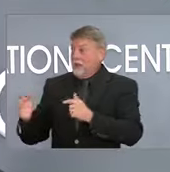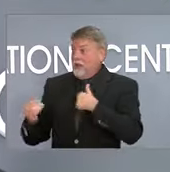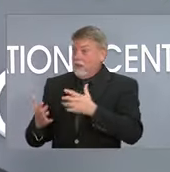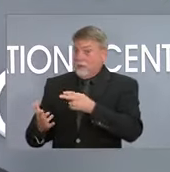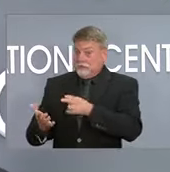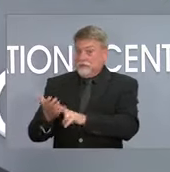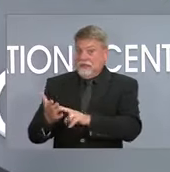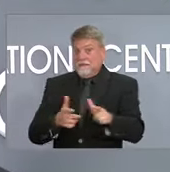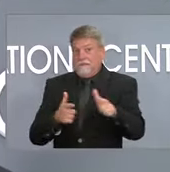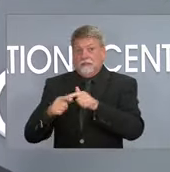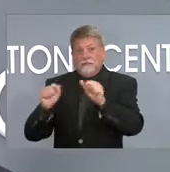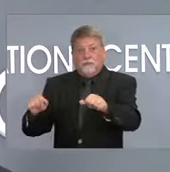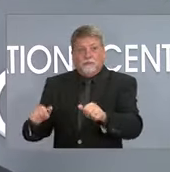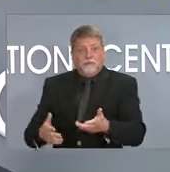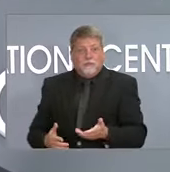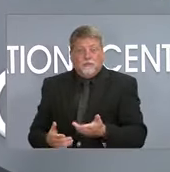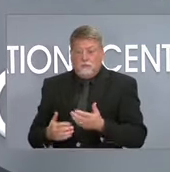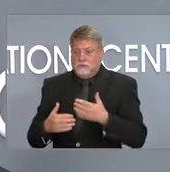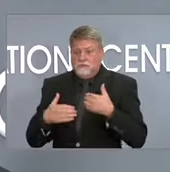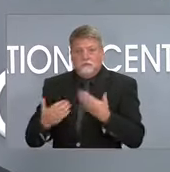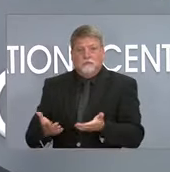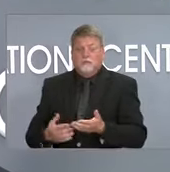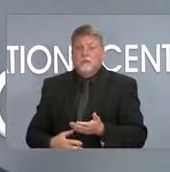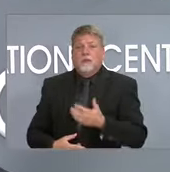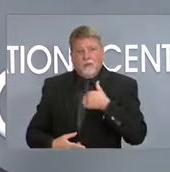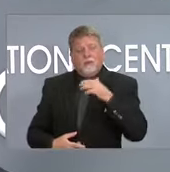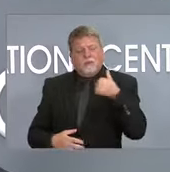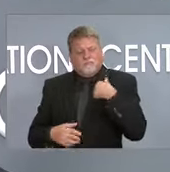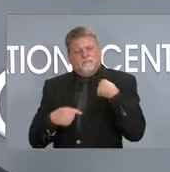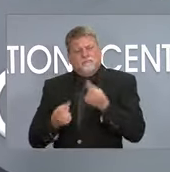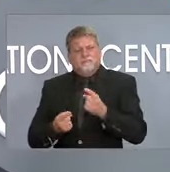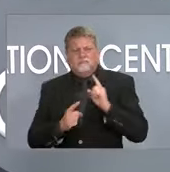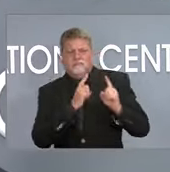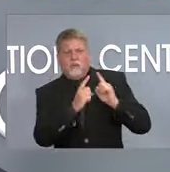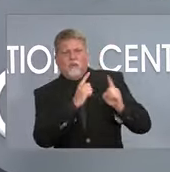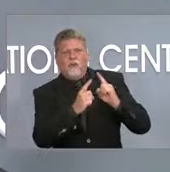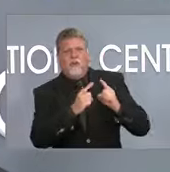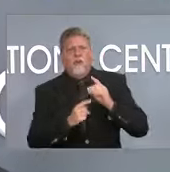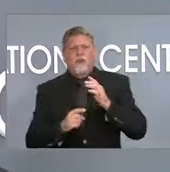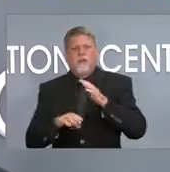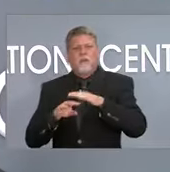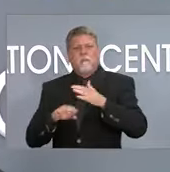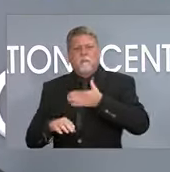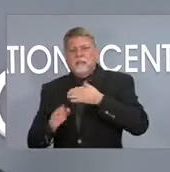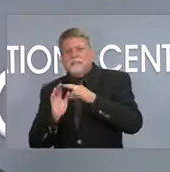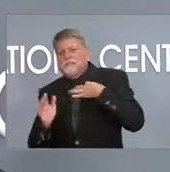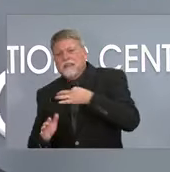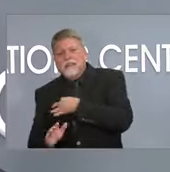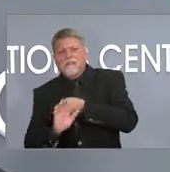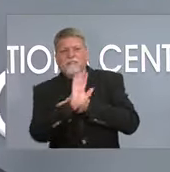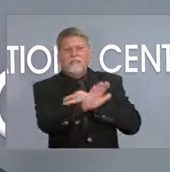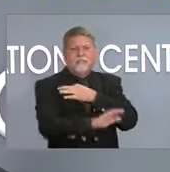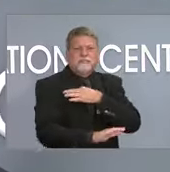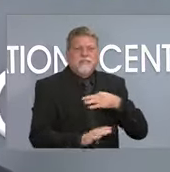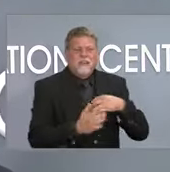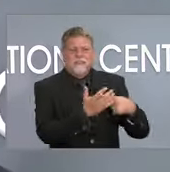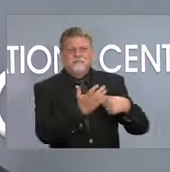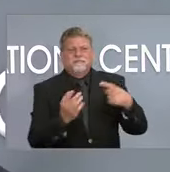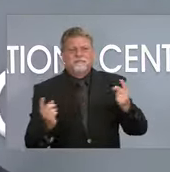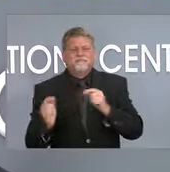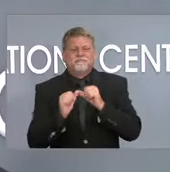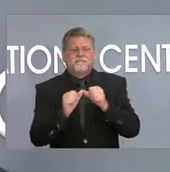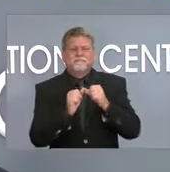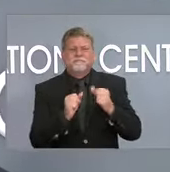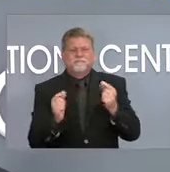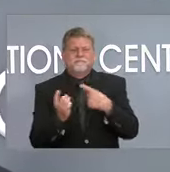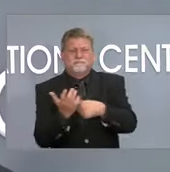quickly as possible. Uh, we have had conversations and have had staff level conversations during this time. So yes,